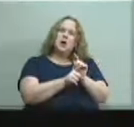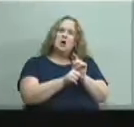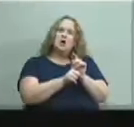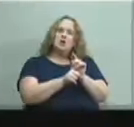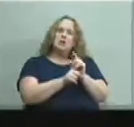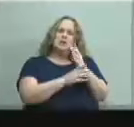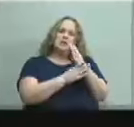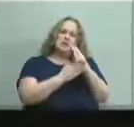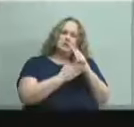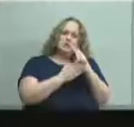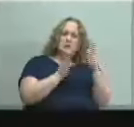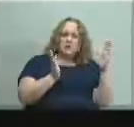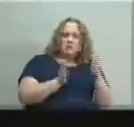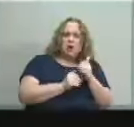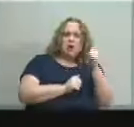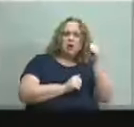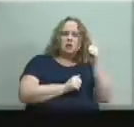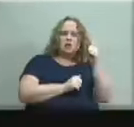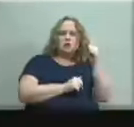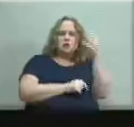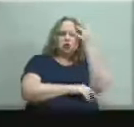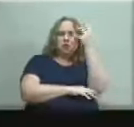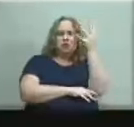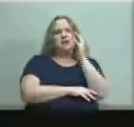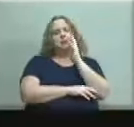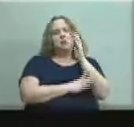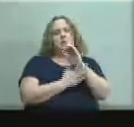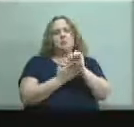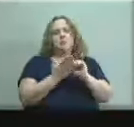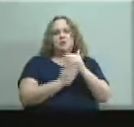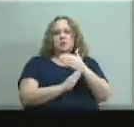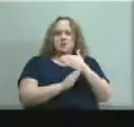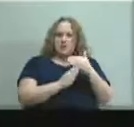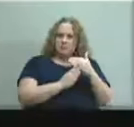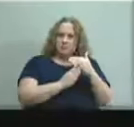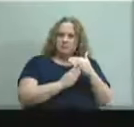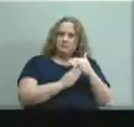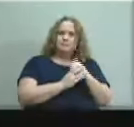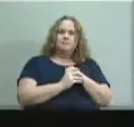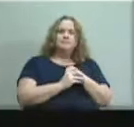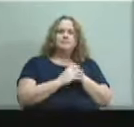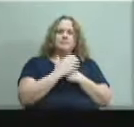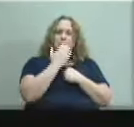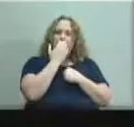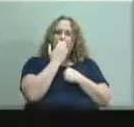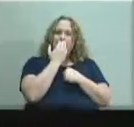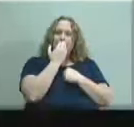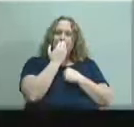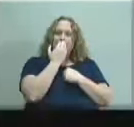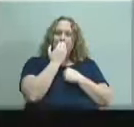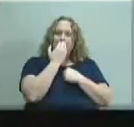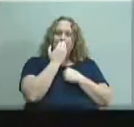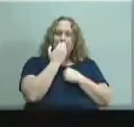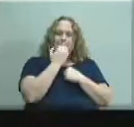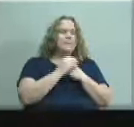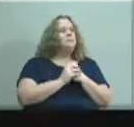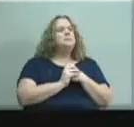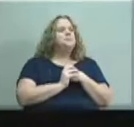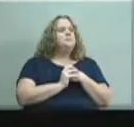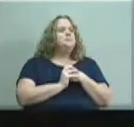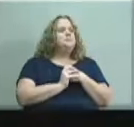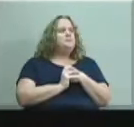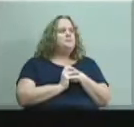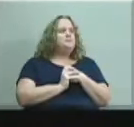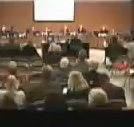that we have that will die off that will leave holes in our in our landscape into the future okay um chuck has a question about this too